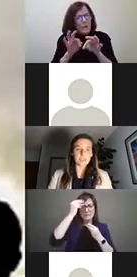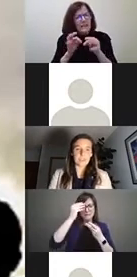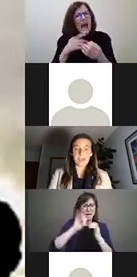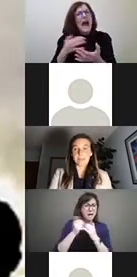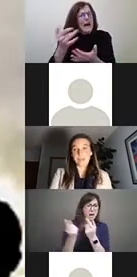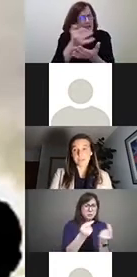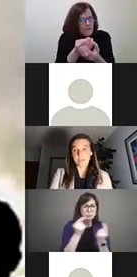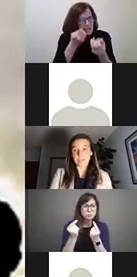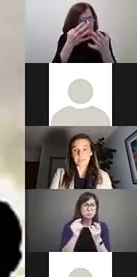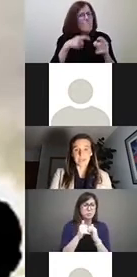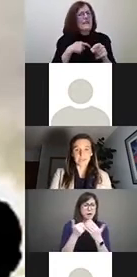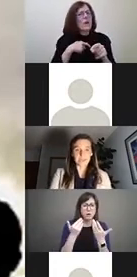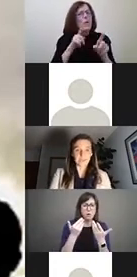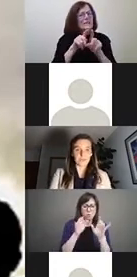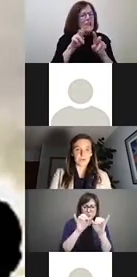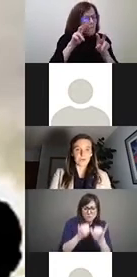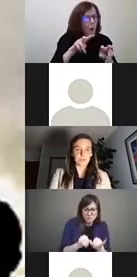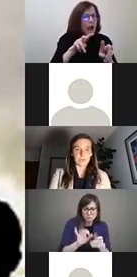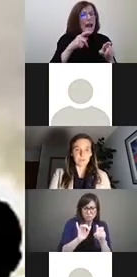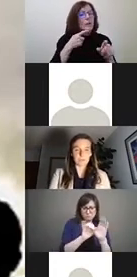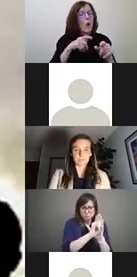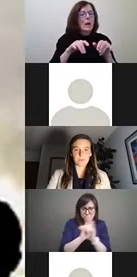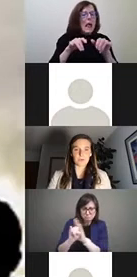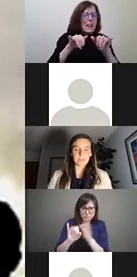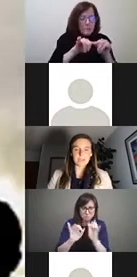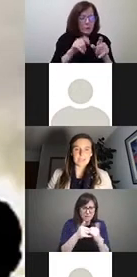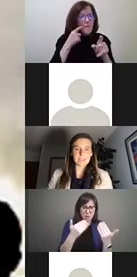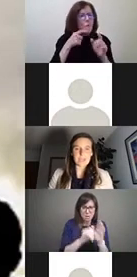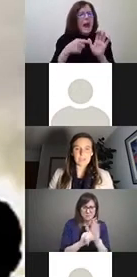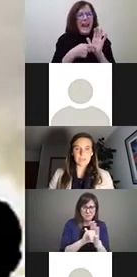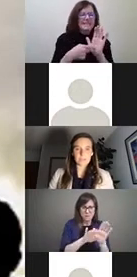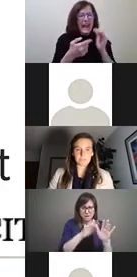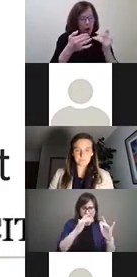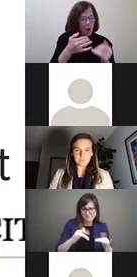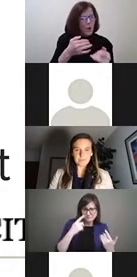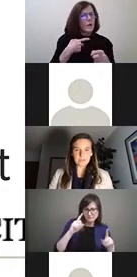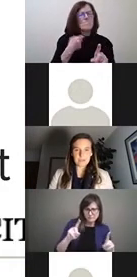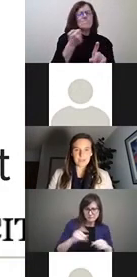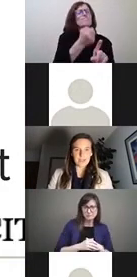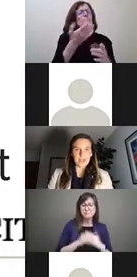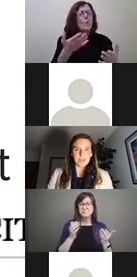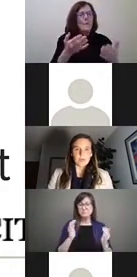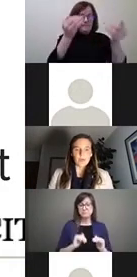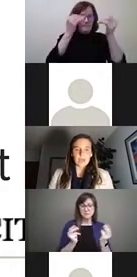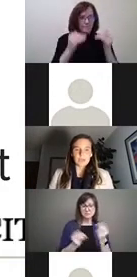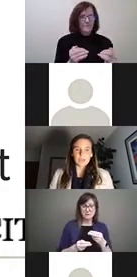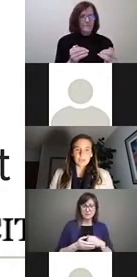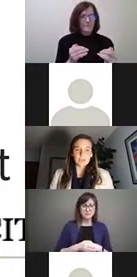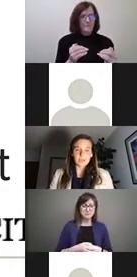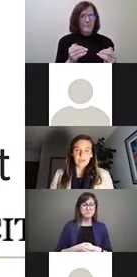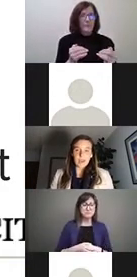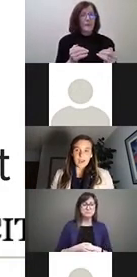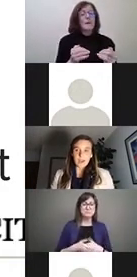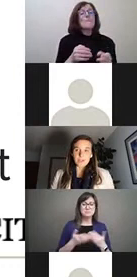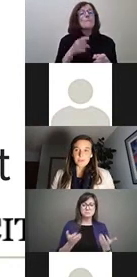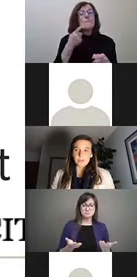regards and measures and indicators as you've heard a little bit about. So we'll go to the next slide there. So in terms